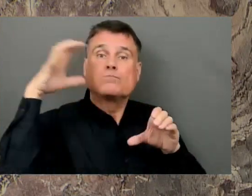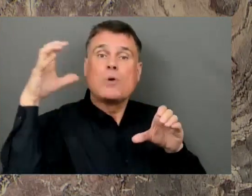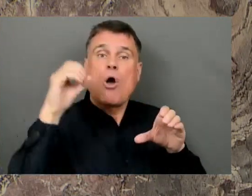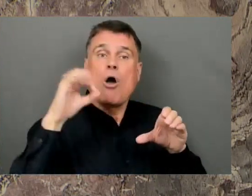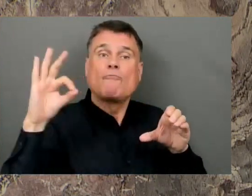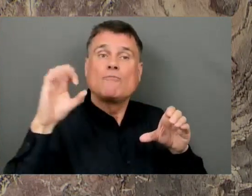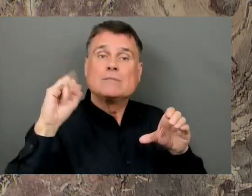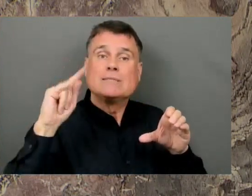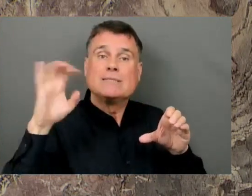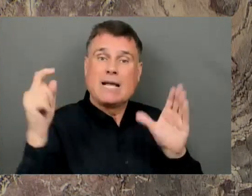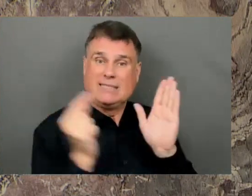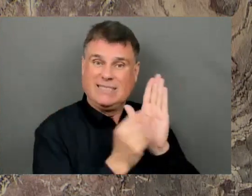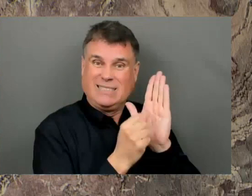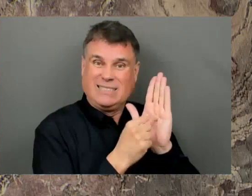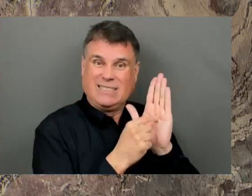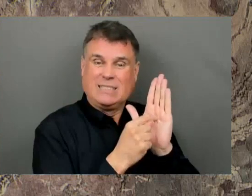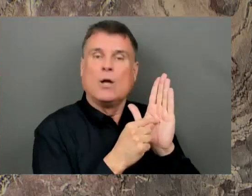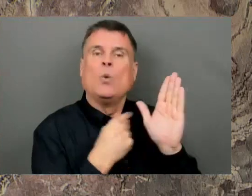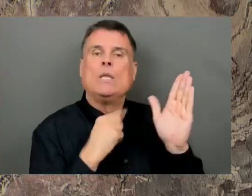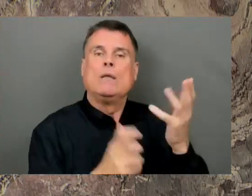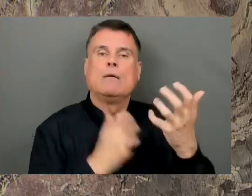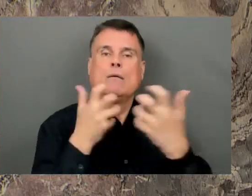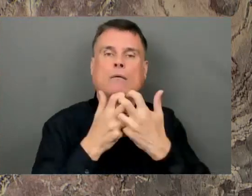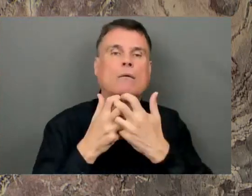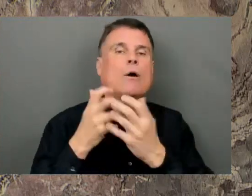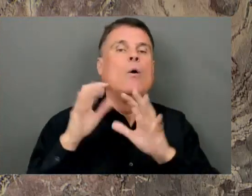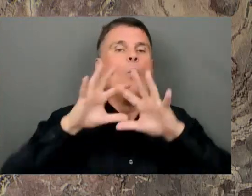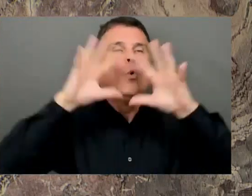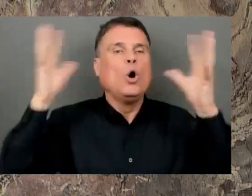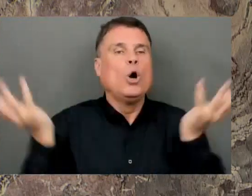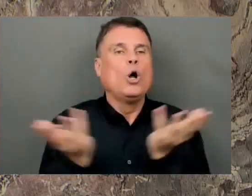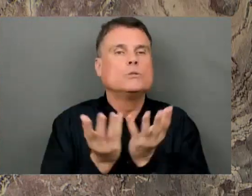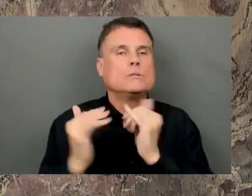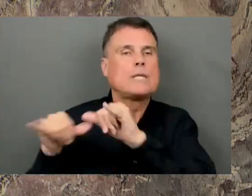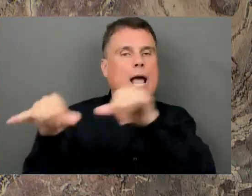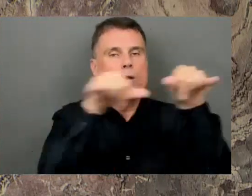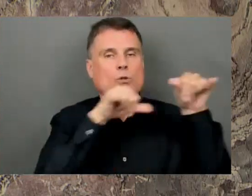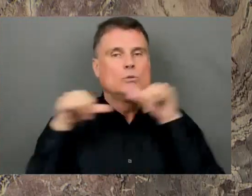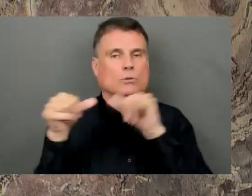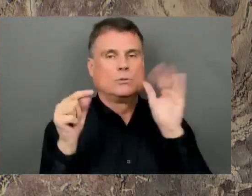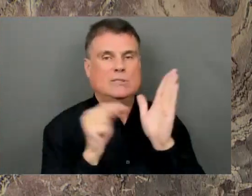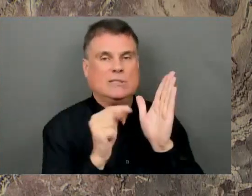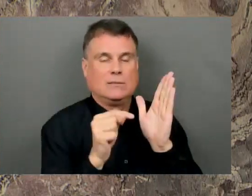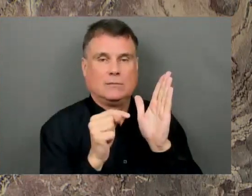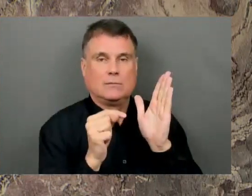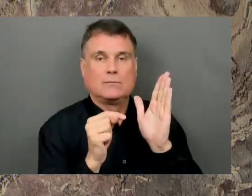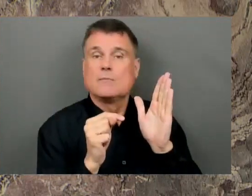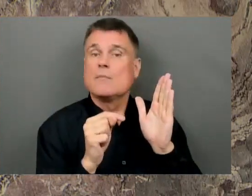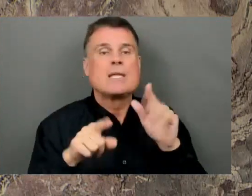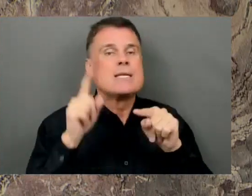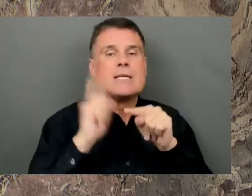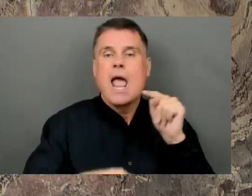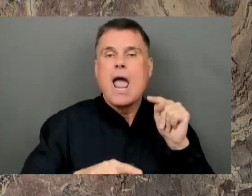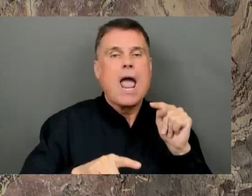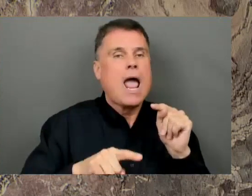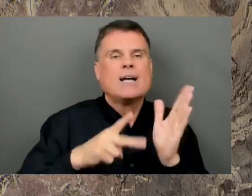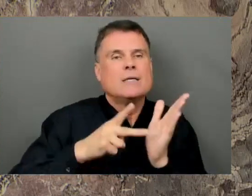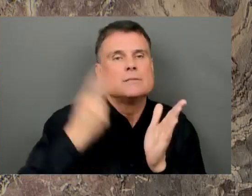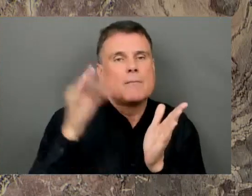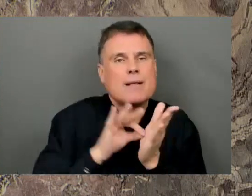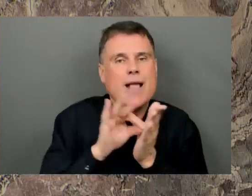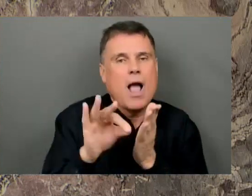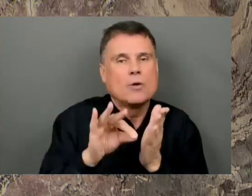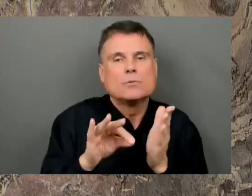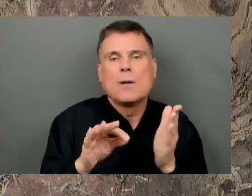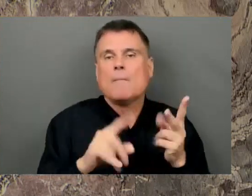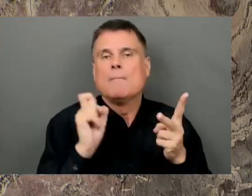means they must be additional, that means they must not be double-counted, and that means that they will stand up to